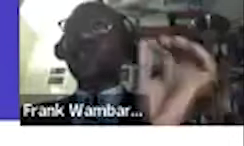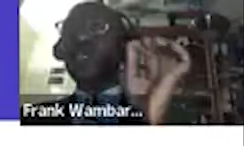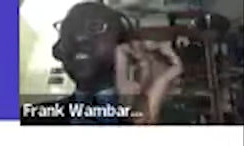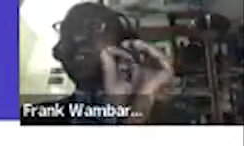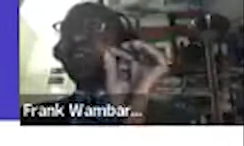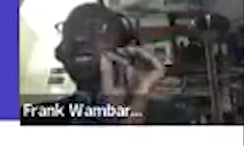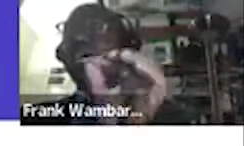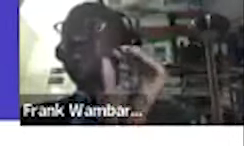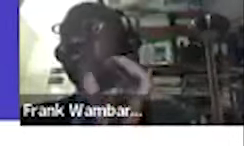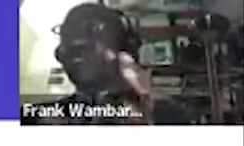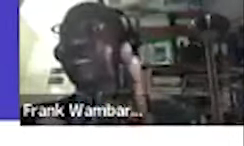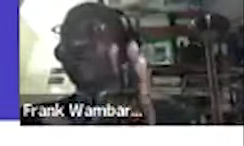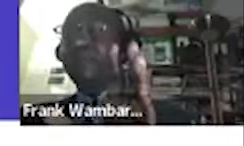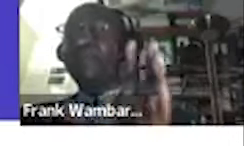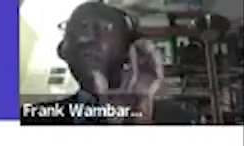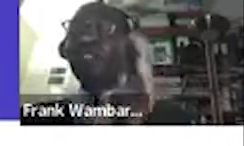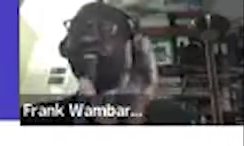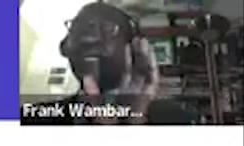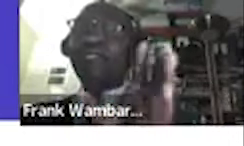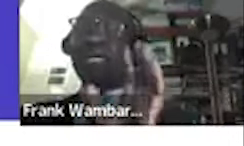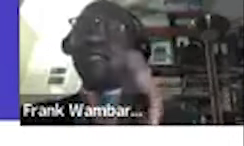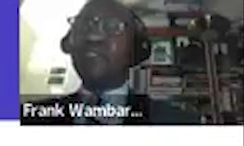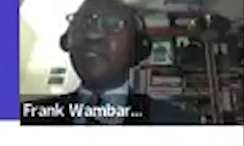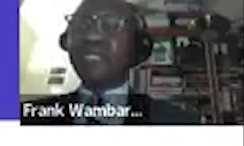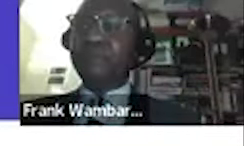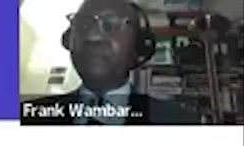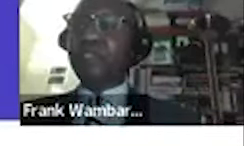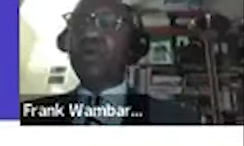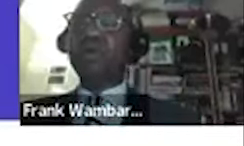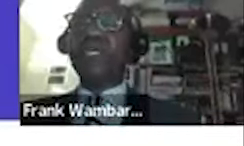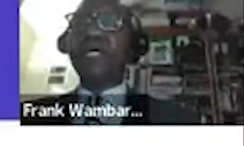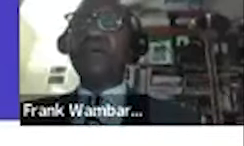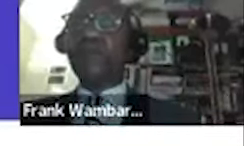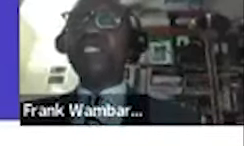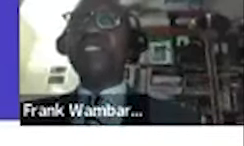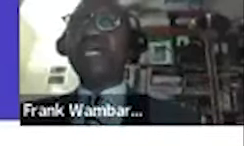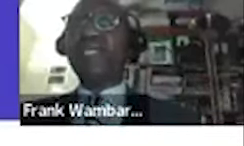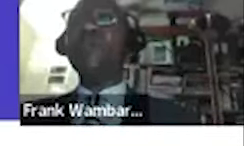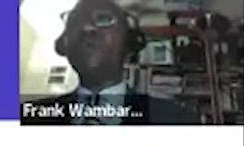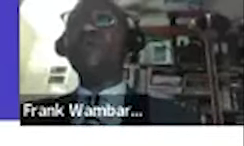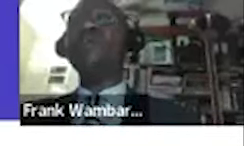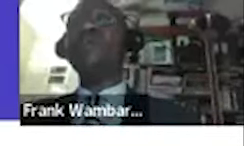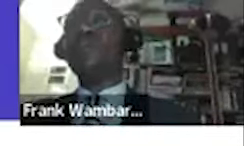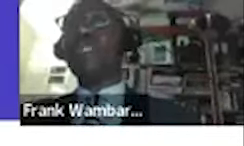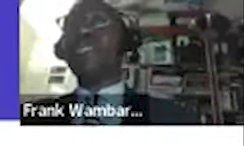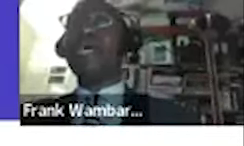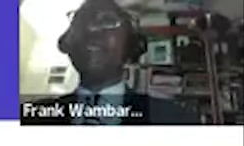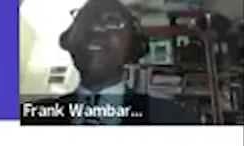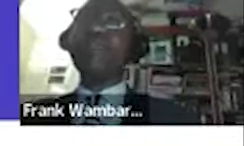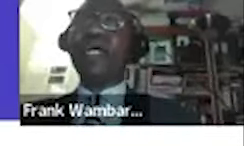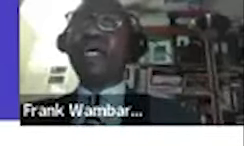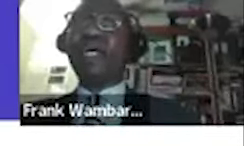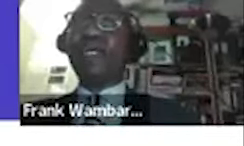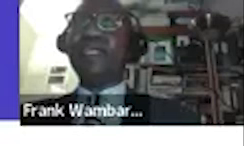god's child are not for sale god's child are not for sale so uh watch it and you'll know what is